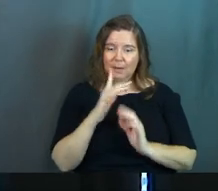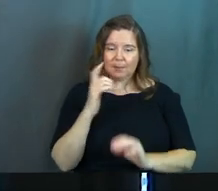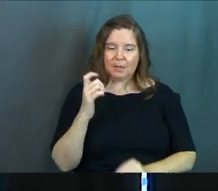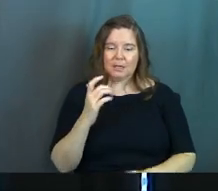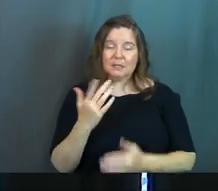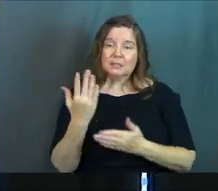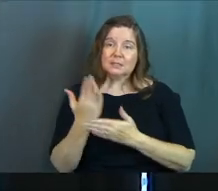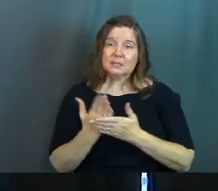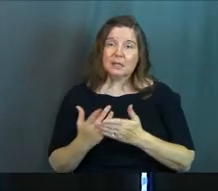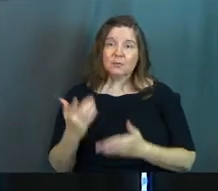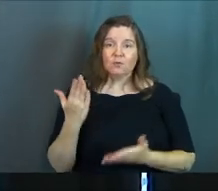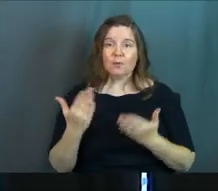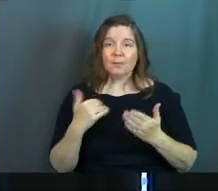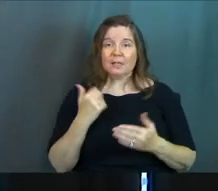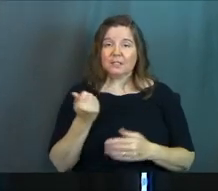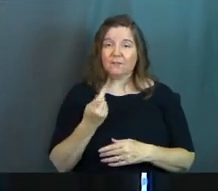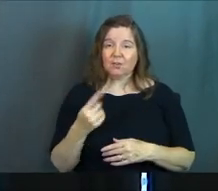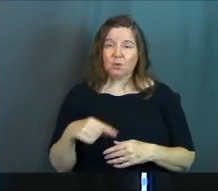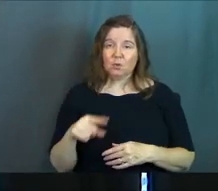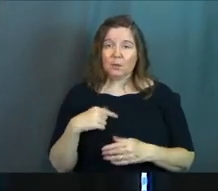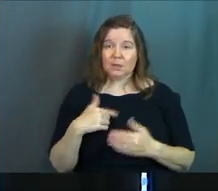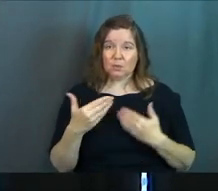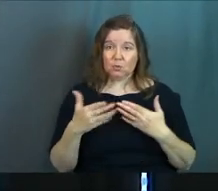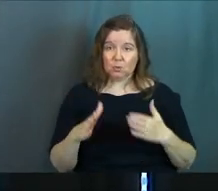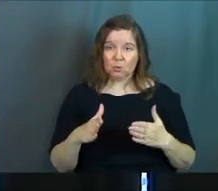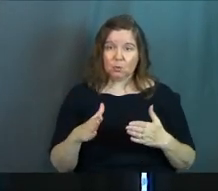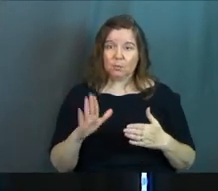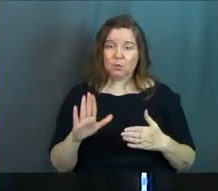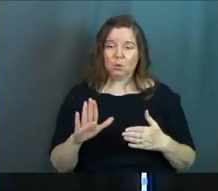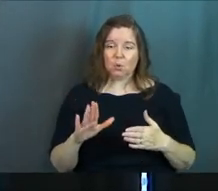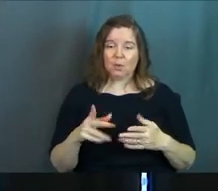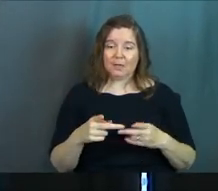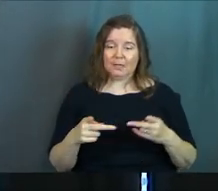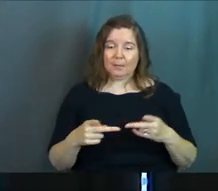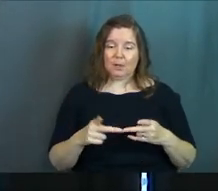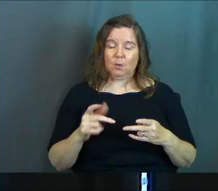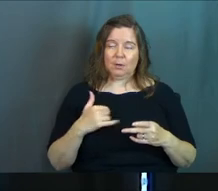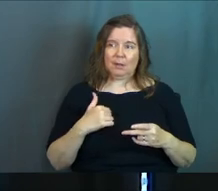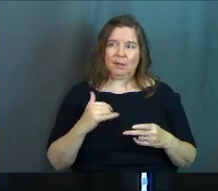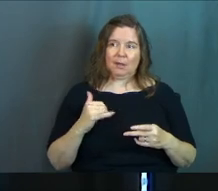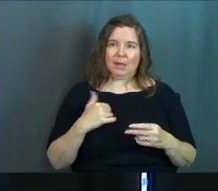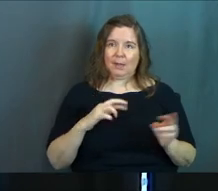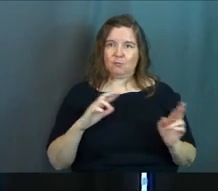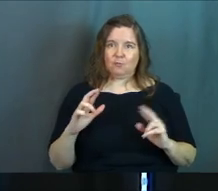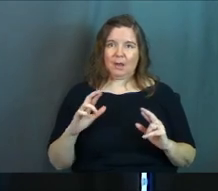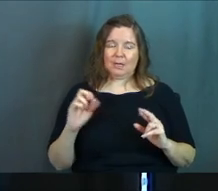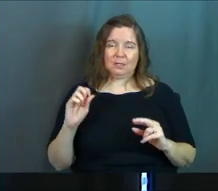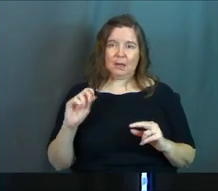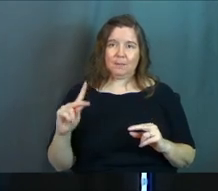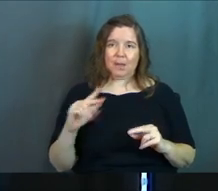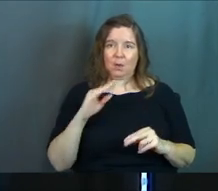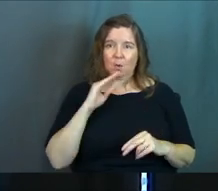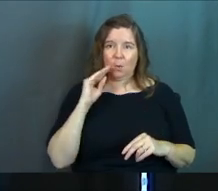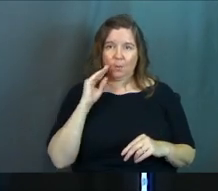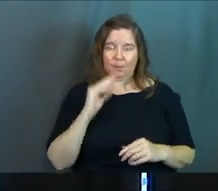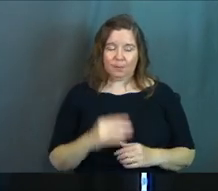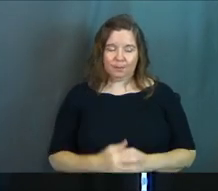is because some of you, maybe just a few of you in this room, you're at this spot where you're like, I'm ready to come back home.